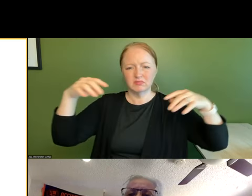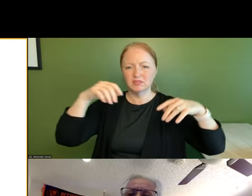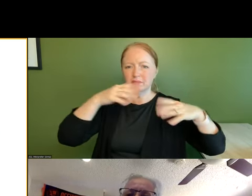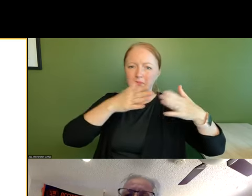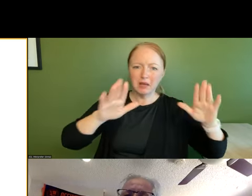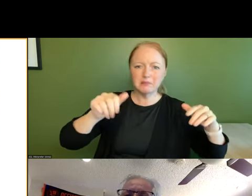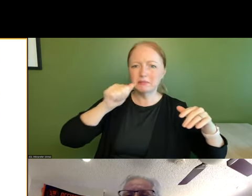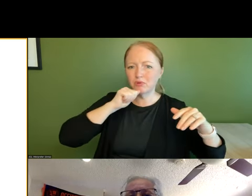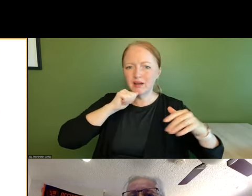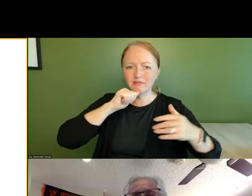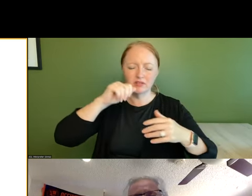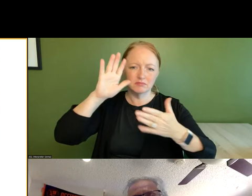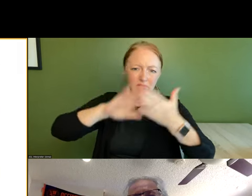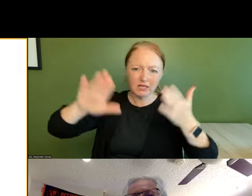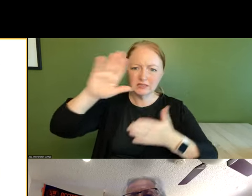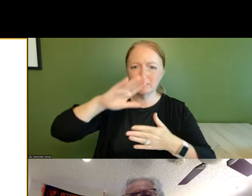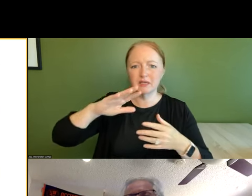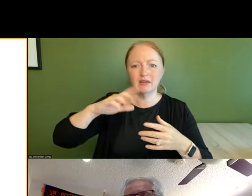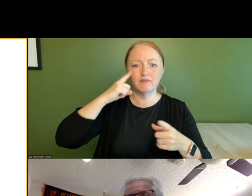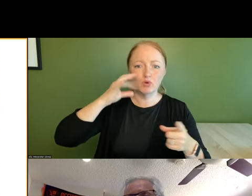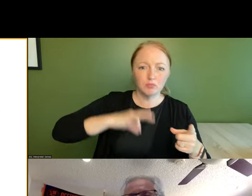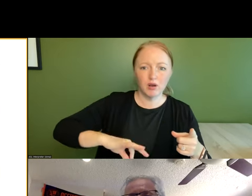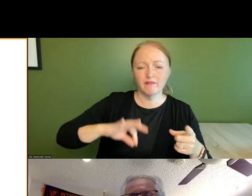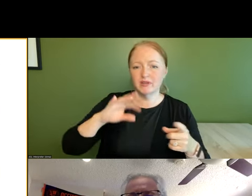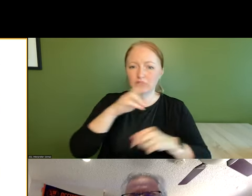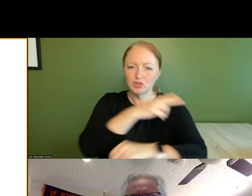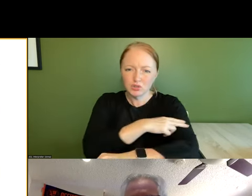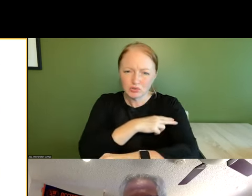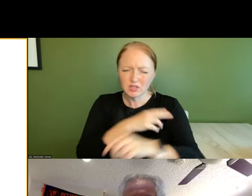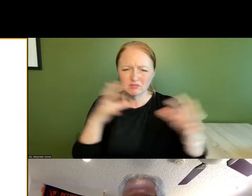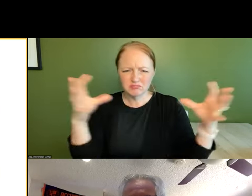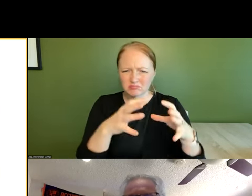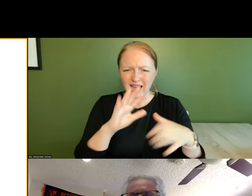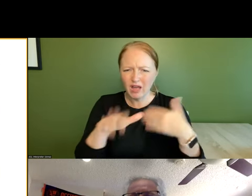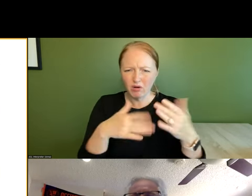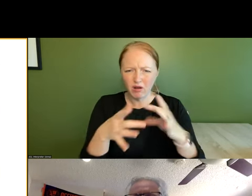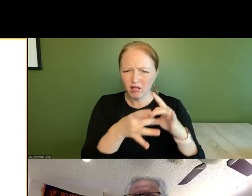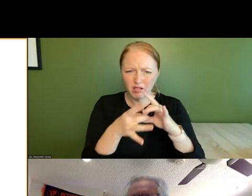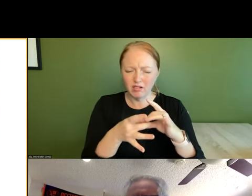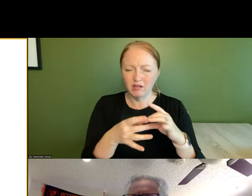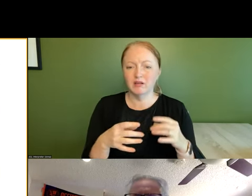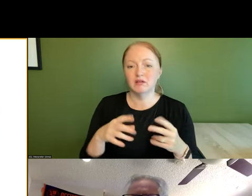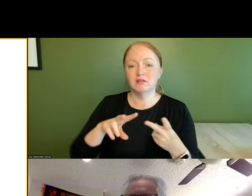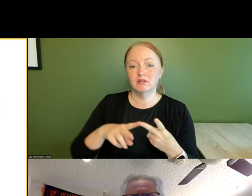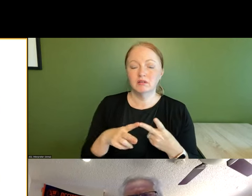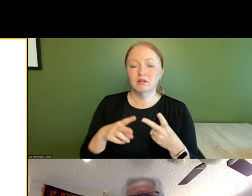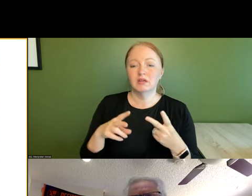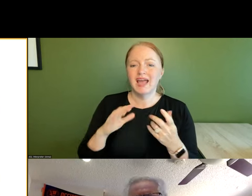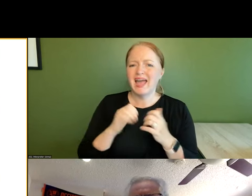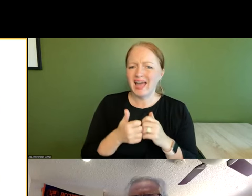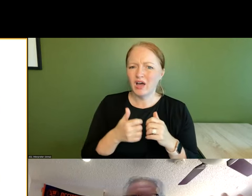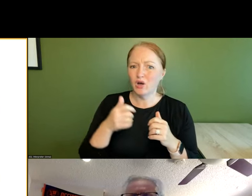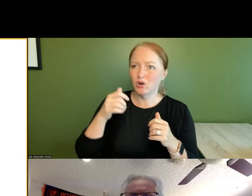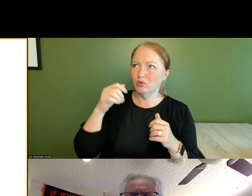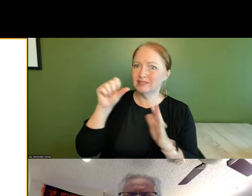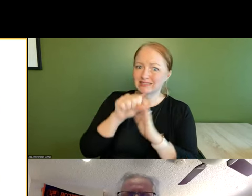academic for-profit unions etc etc how did they all come together together and secondly how did you get the state